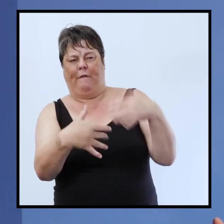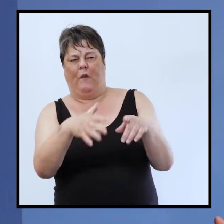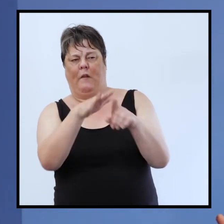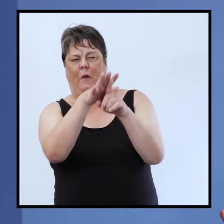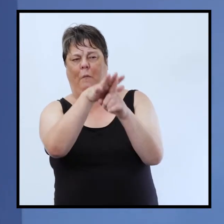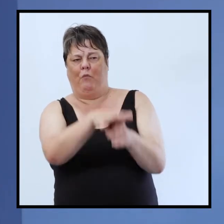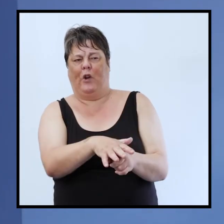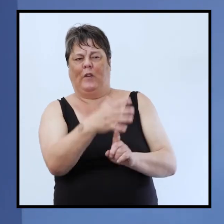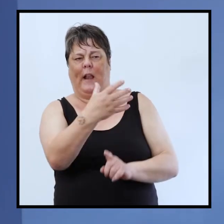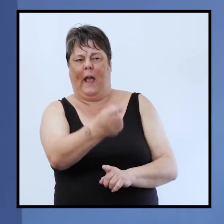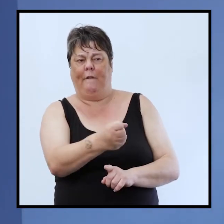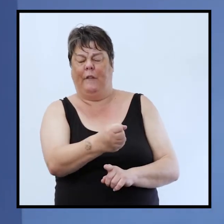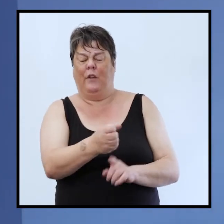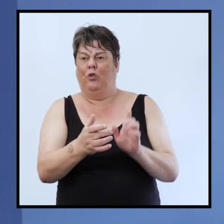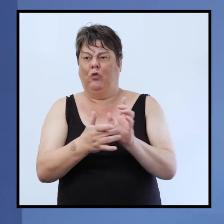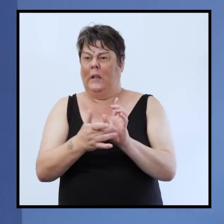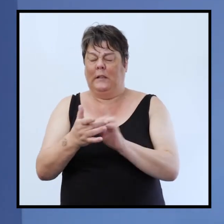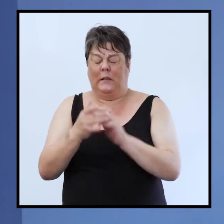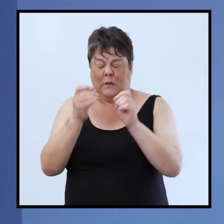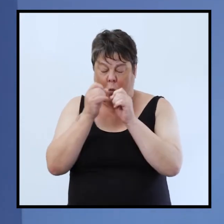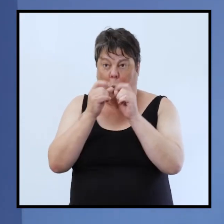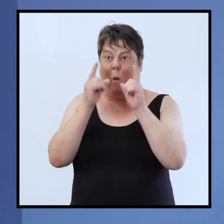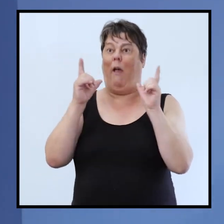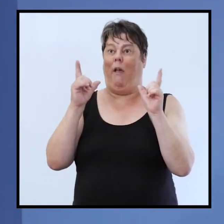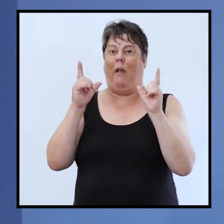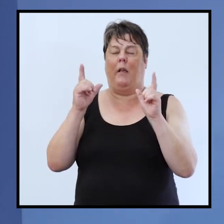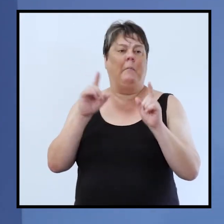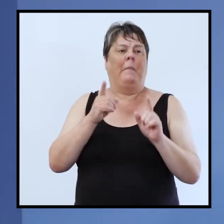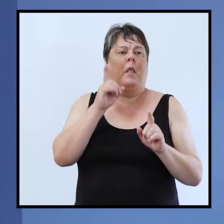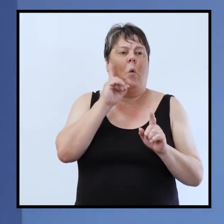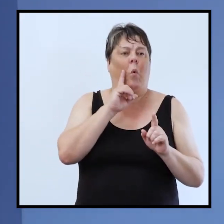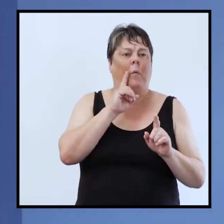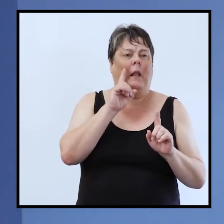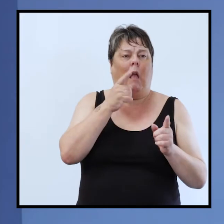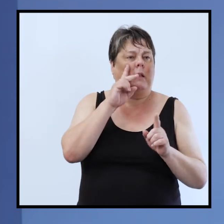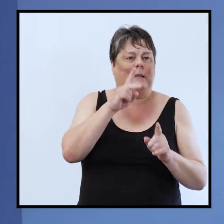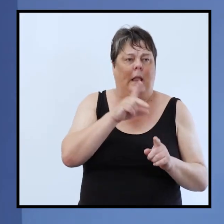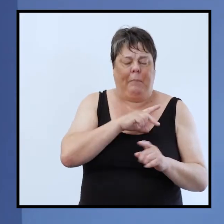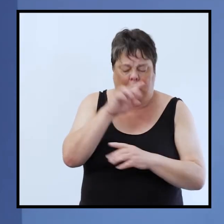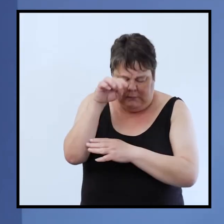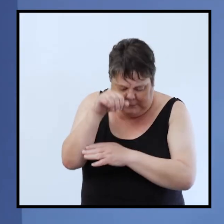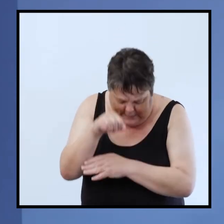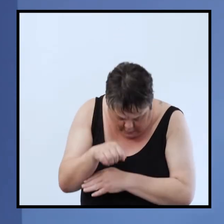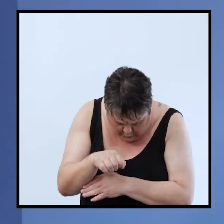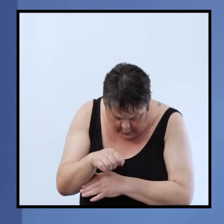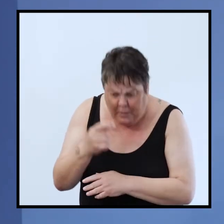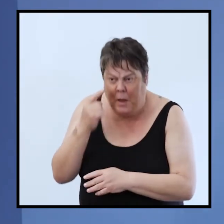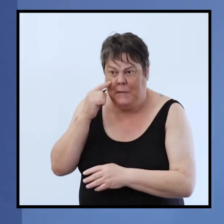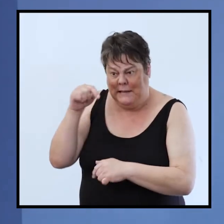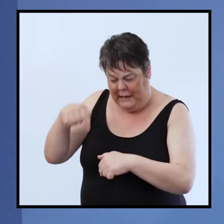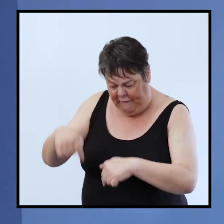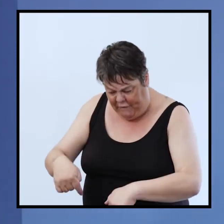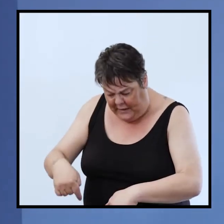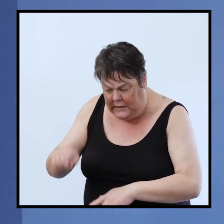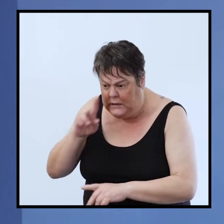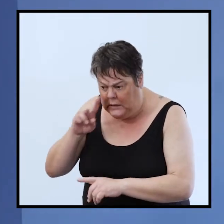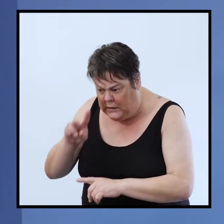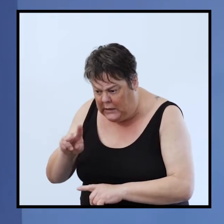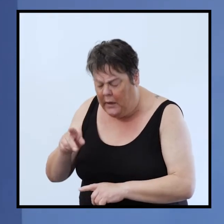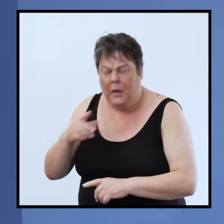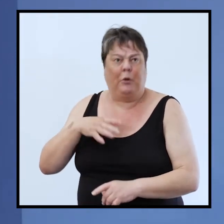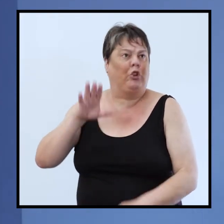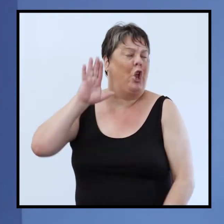oppressed she i imagine can't see him perhaps she can see his feet she can't see him but she hears him